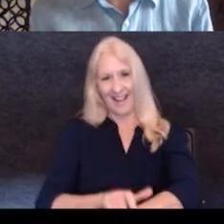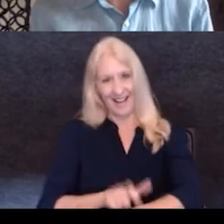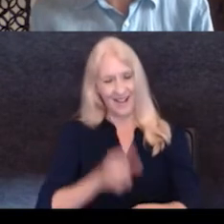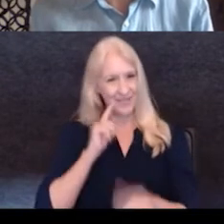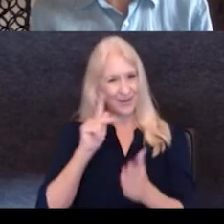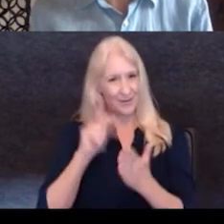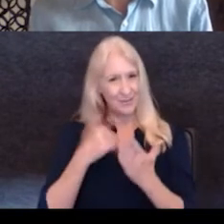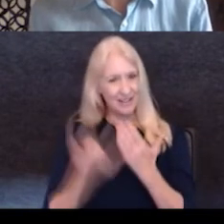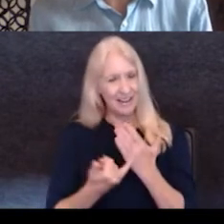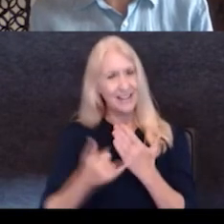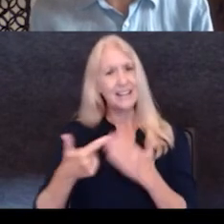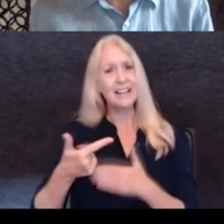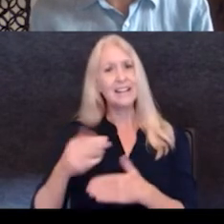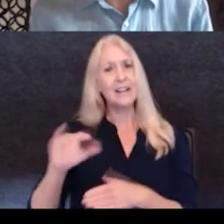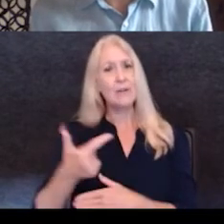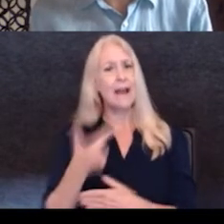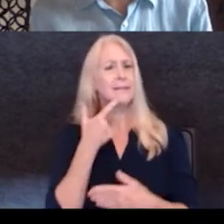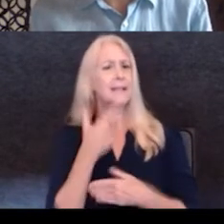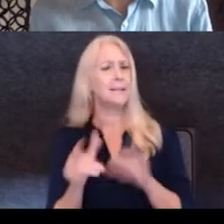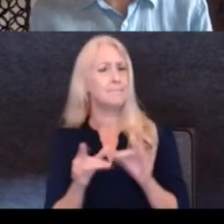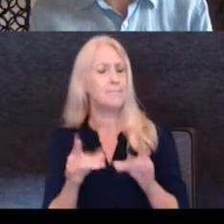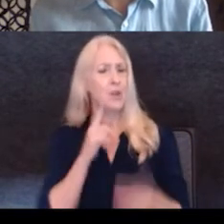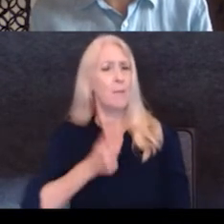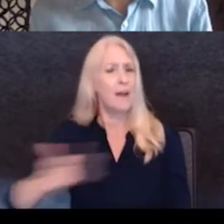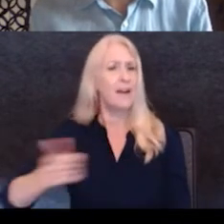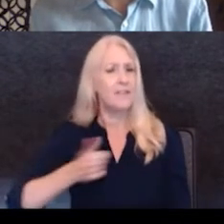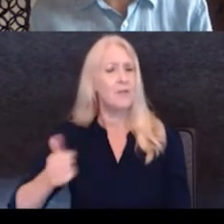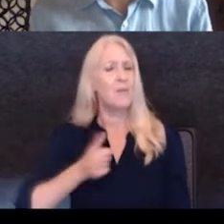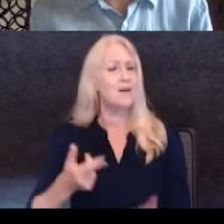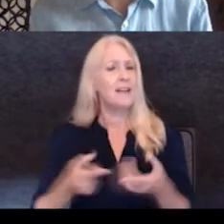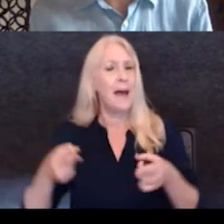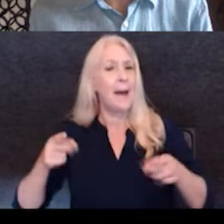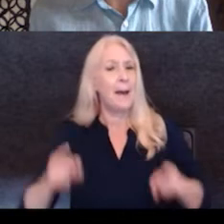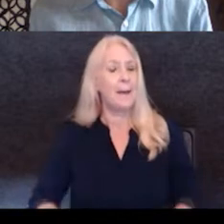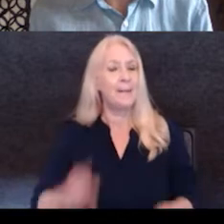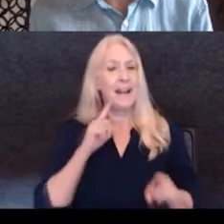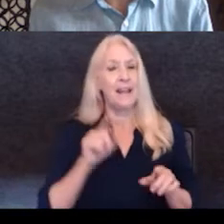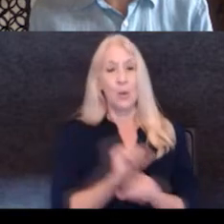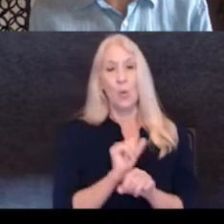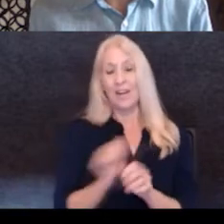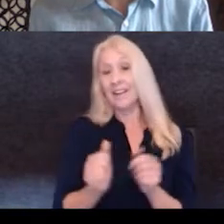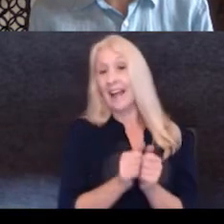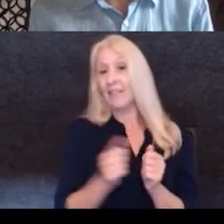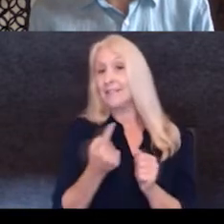Greg, so tell us what happened. So, you're doing all this commuting. What's, what's happening on this, that you've got this side gig going on. Yeah.